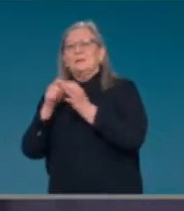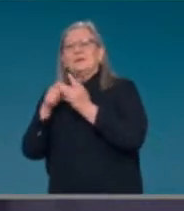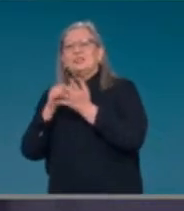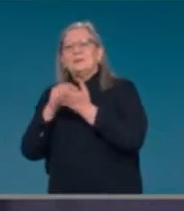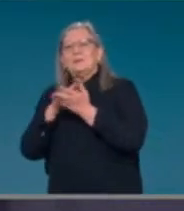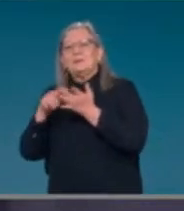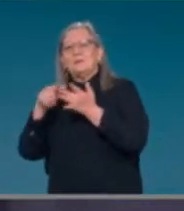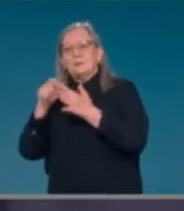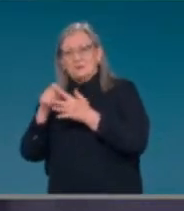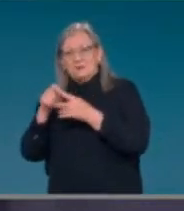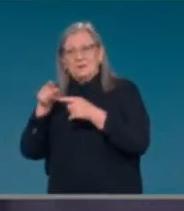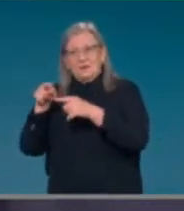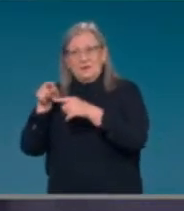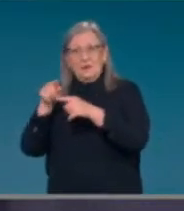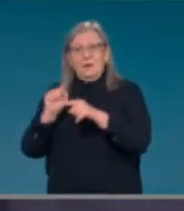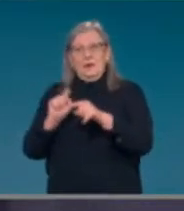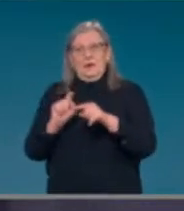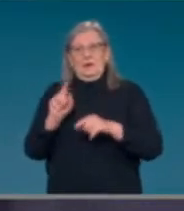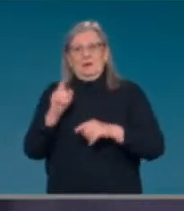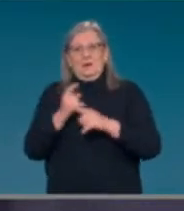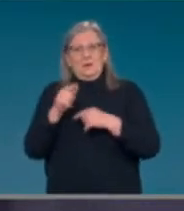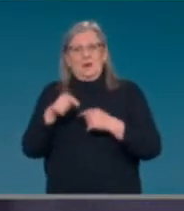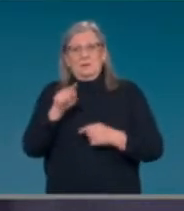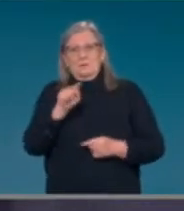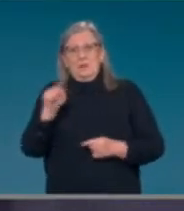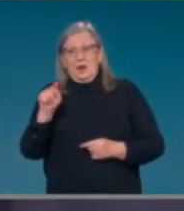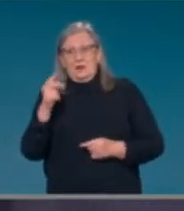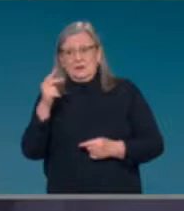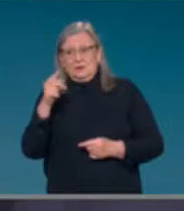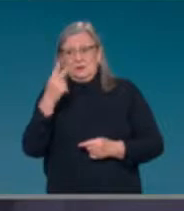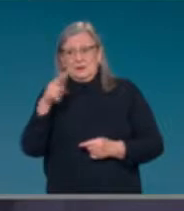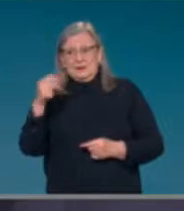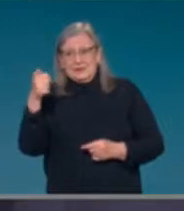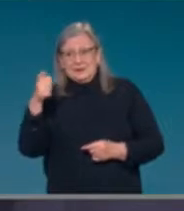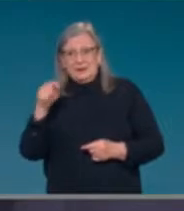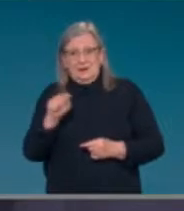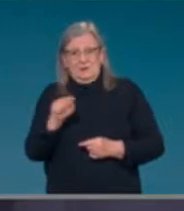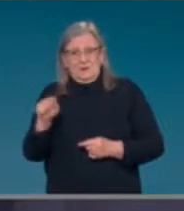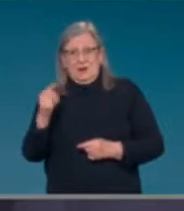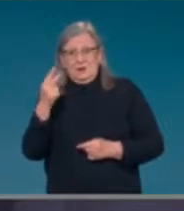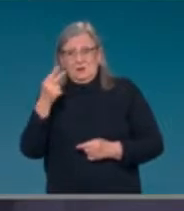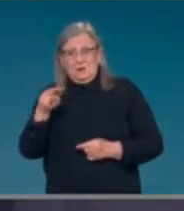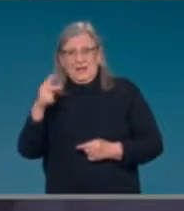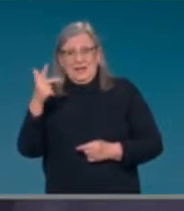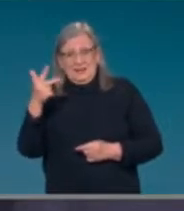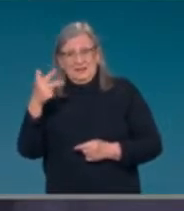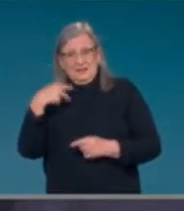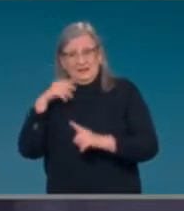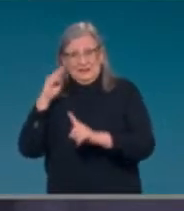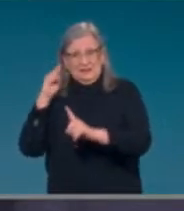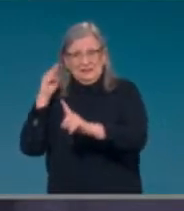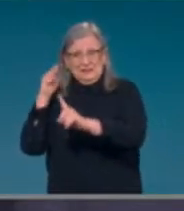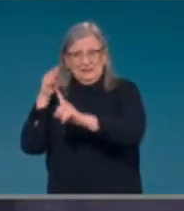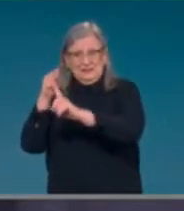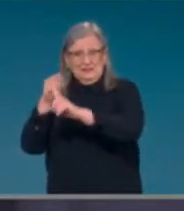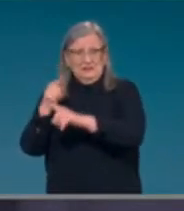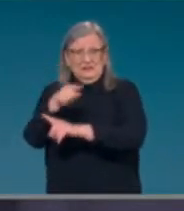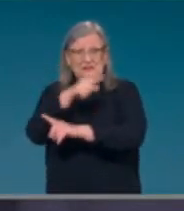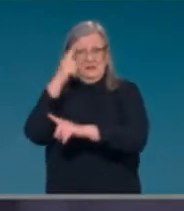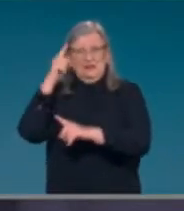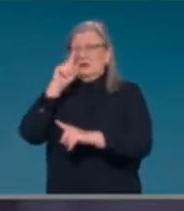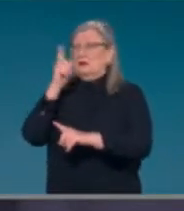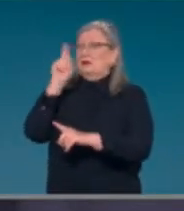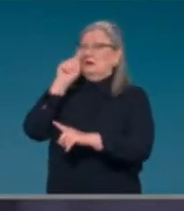step. And, uh, many doubted that we'd be able to achieve 2020's Kyoto 2 target, let alone